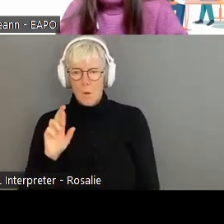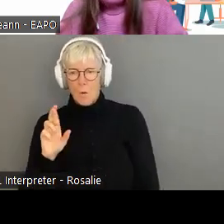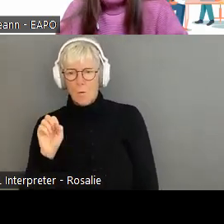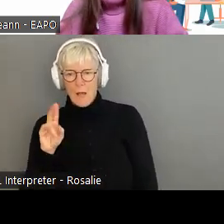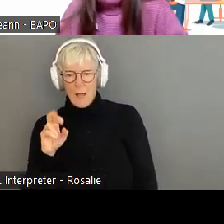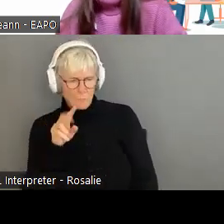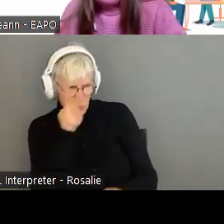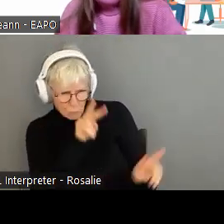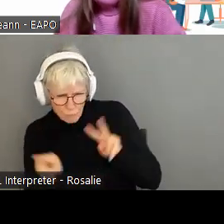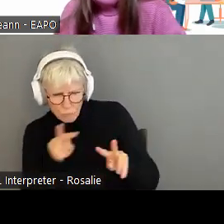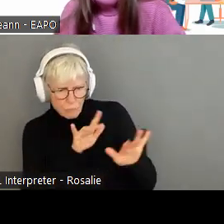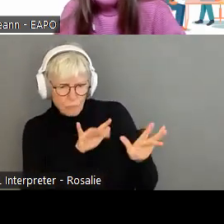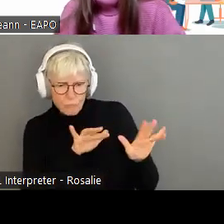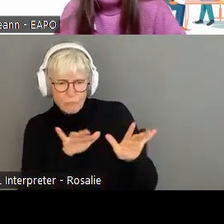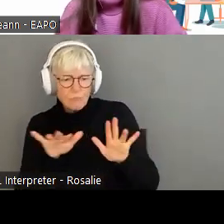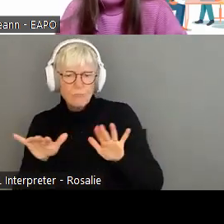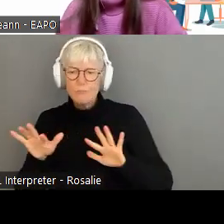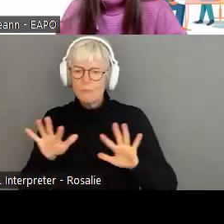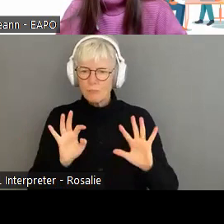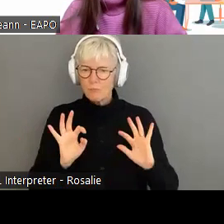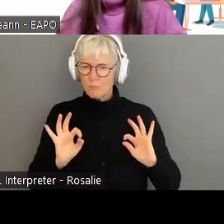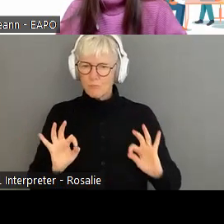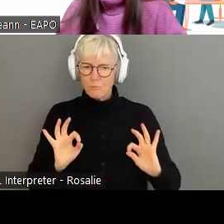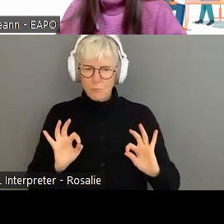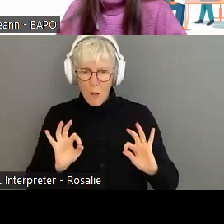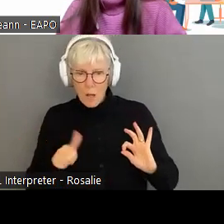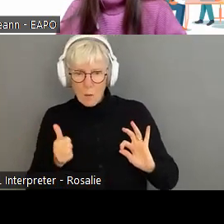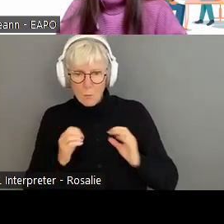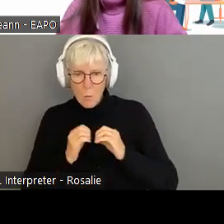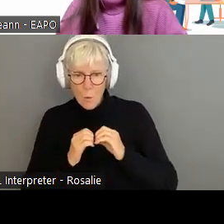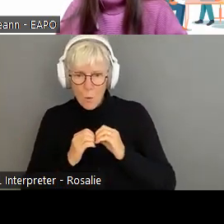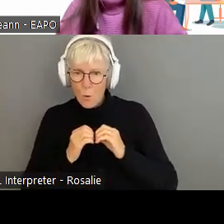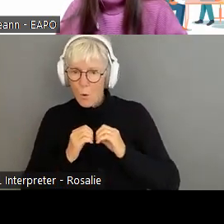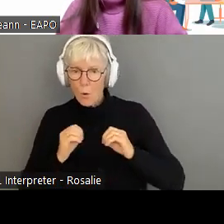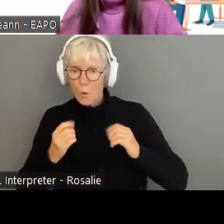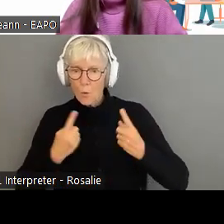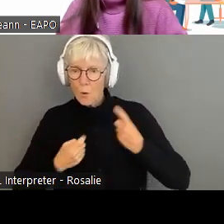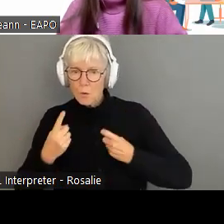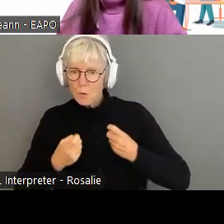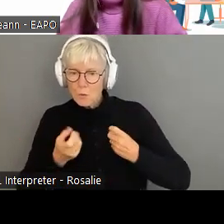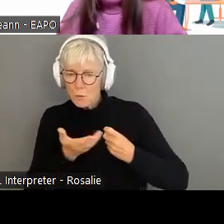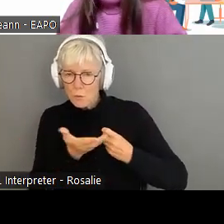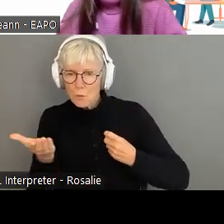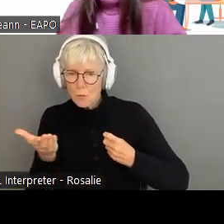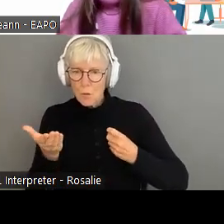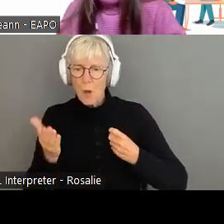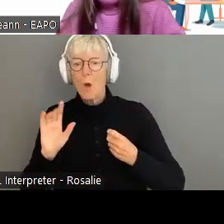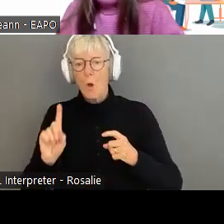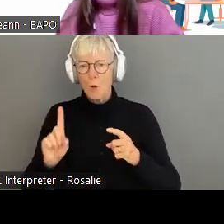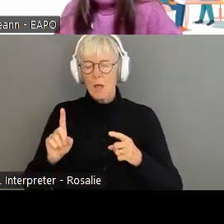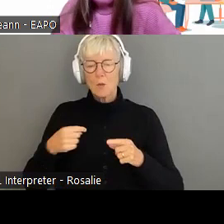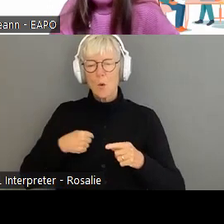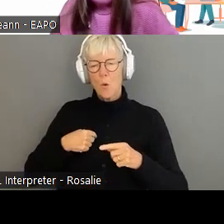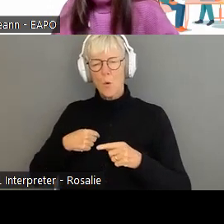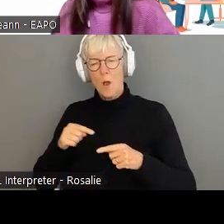still can see, uh, some of the questions. So if you see if anybody has any other questions for Jeff, um, currently like the top